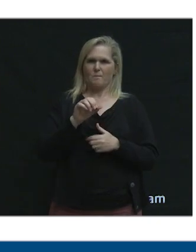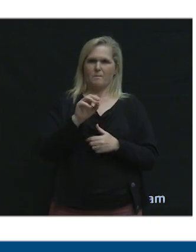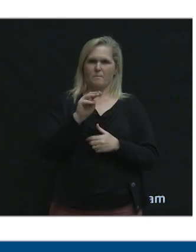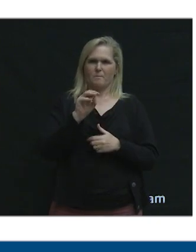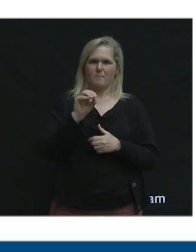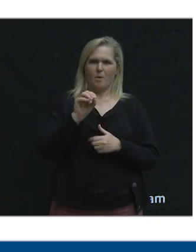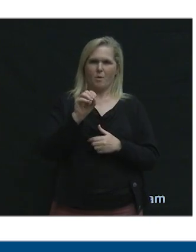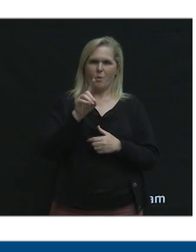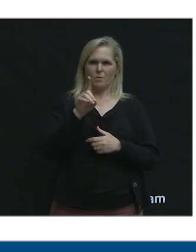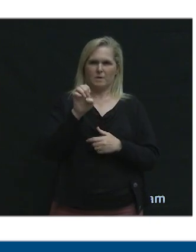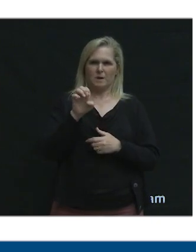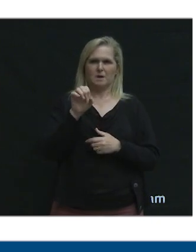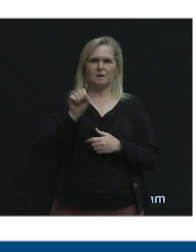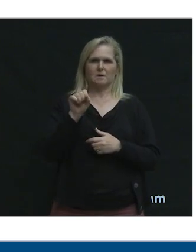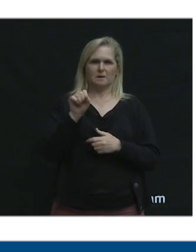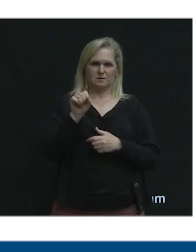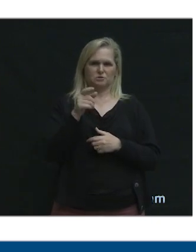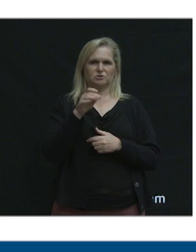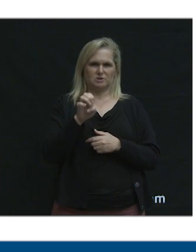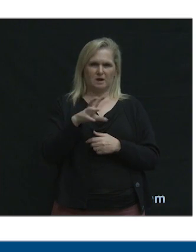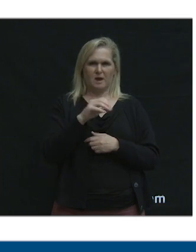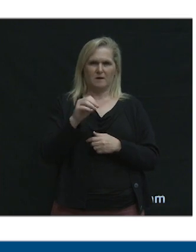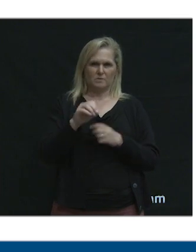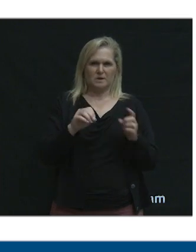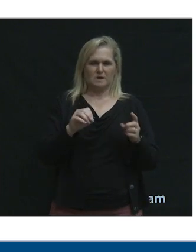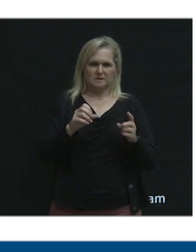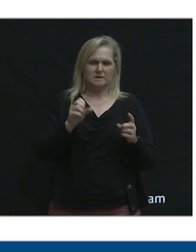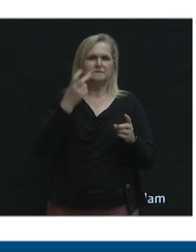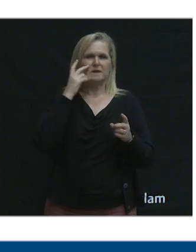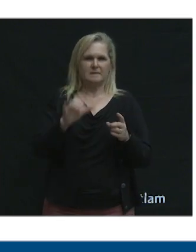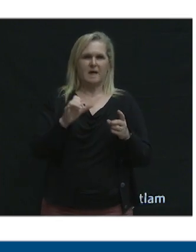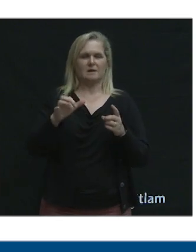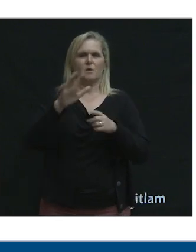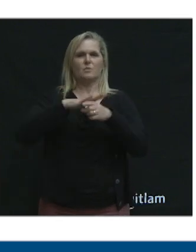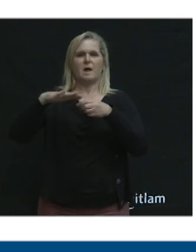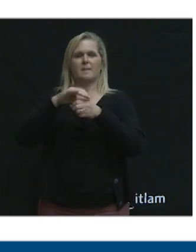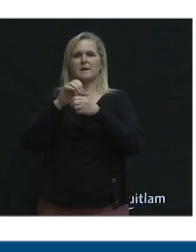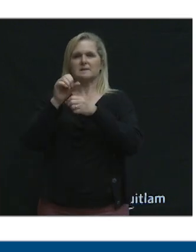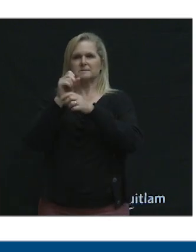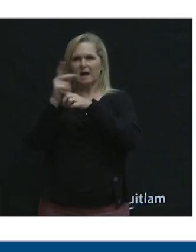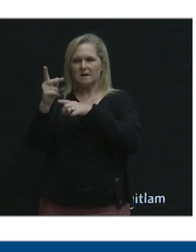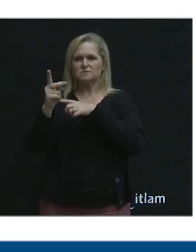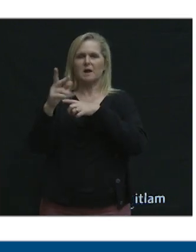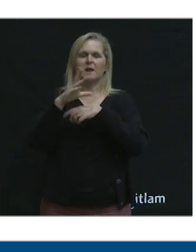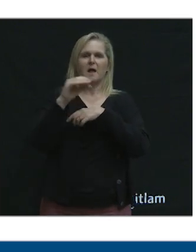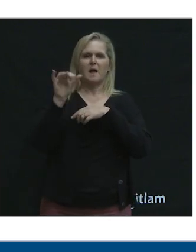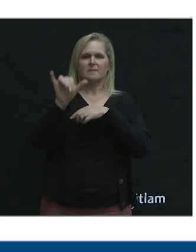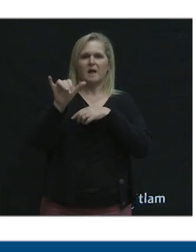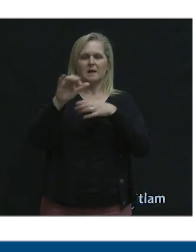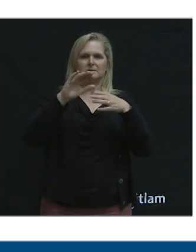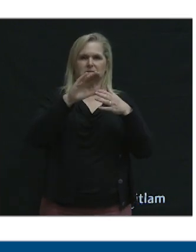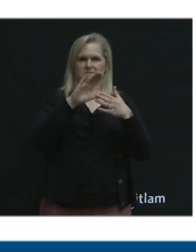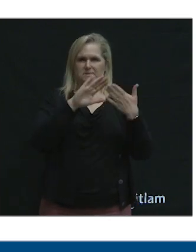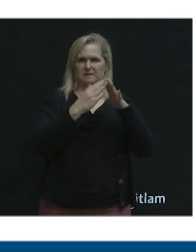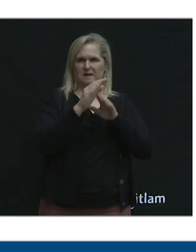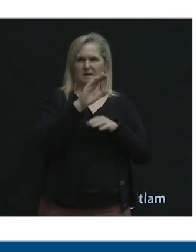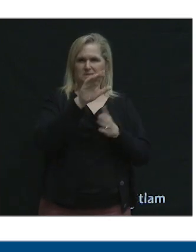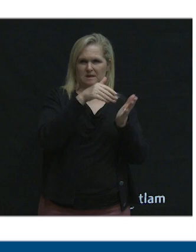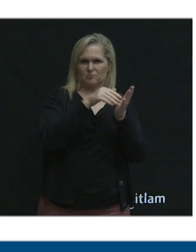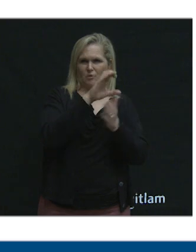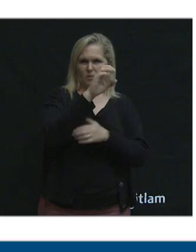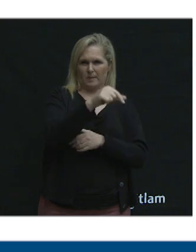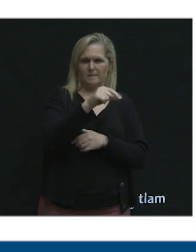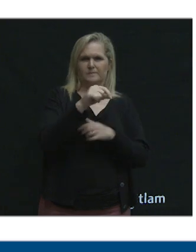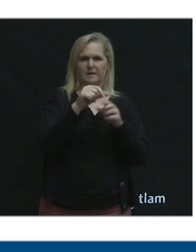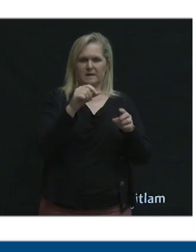And here we see that, um, around the SkyTrain stations in city center and Birquitlam, uh, the sustainable mode